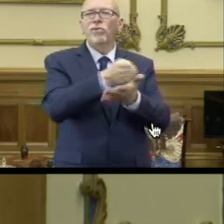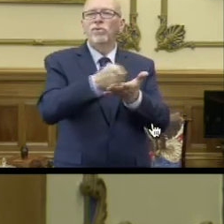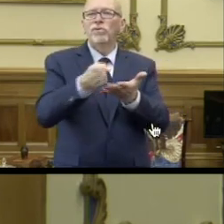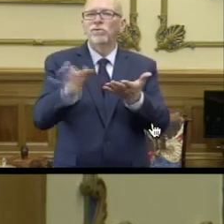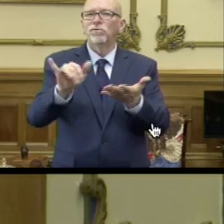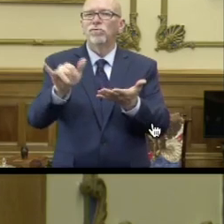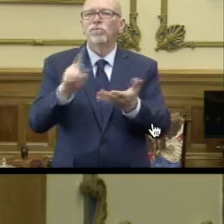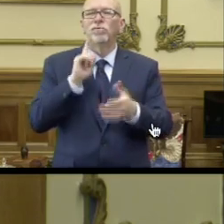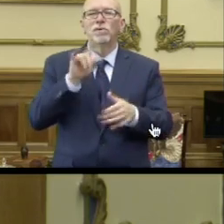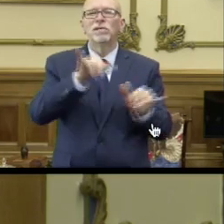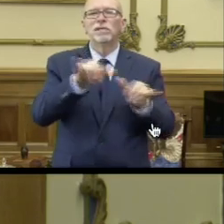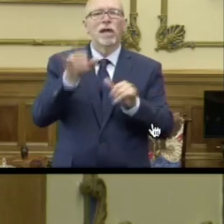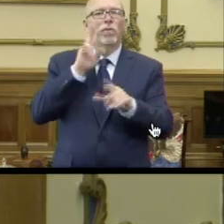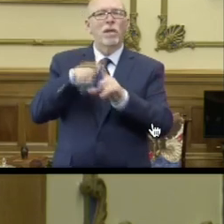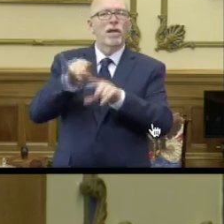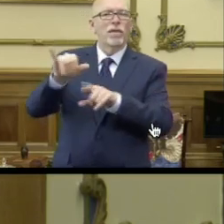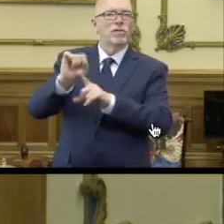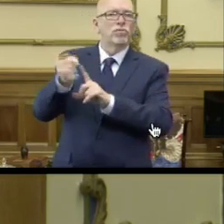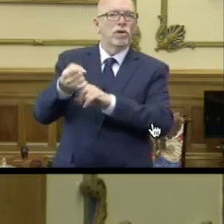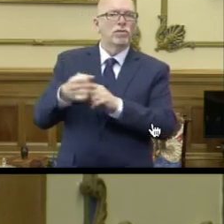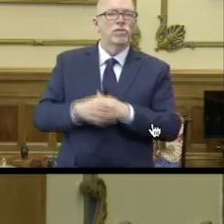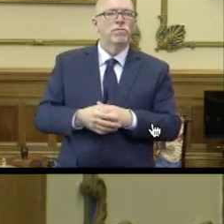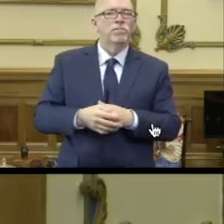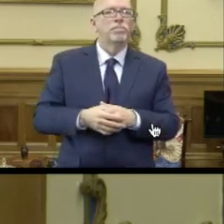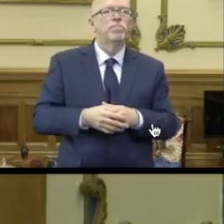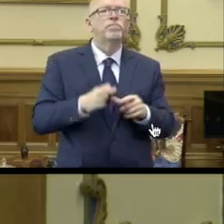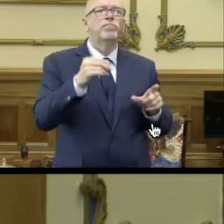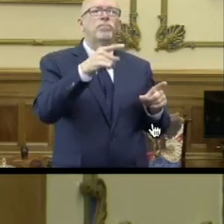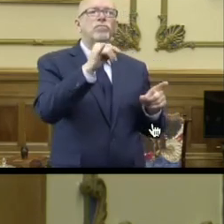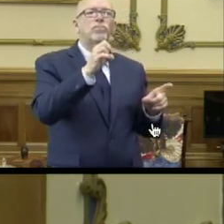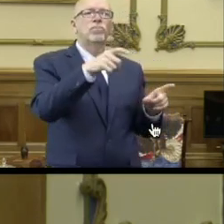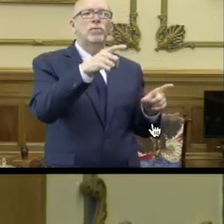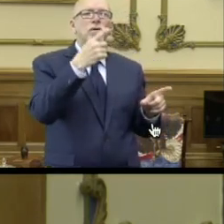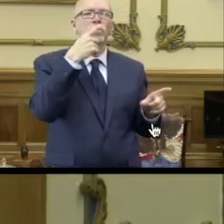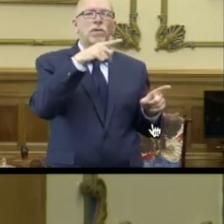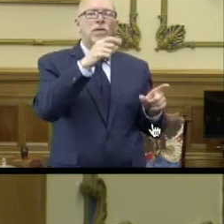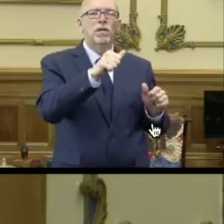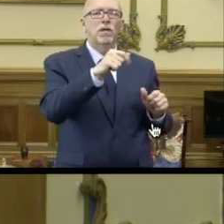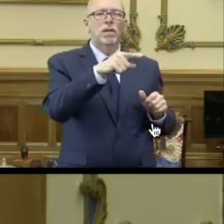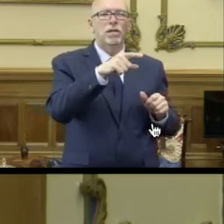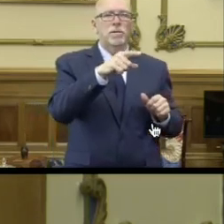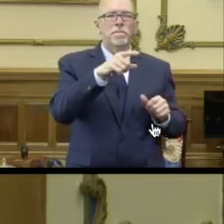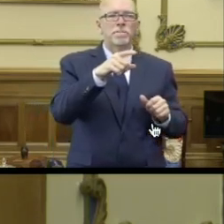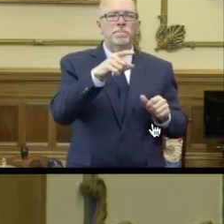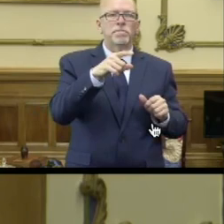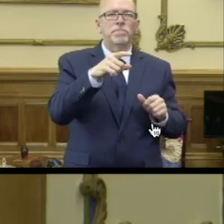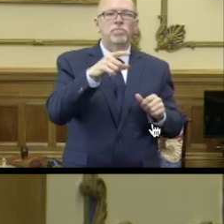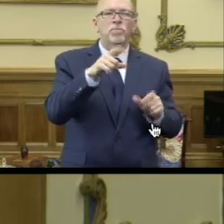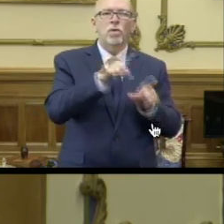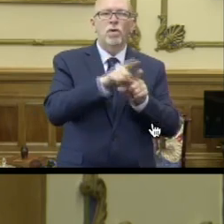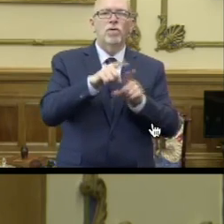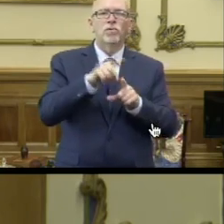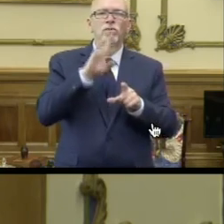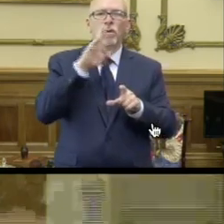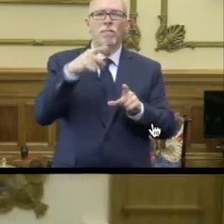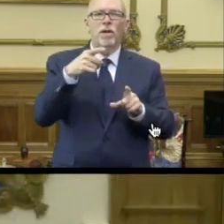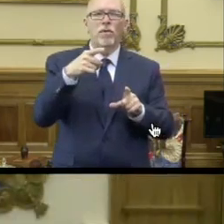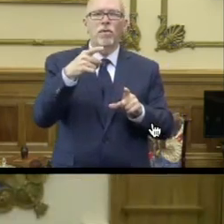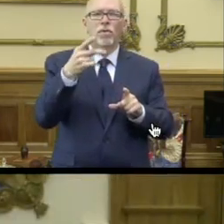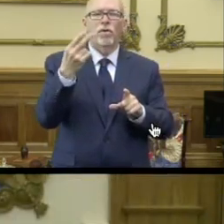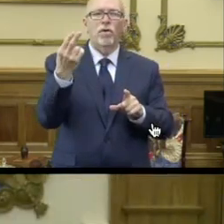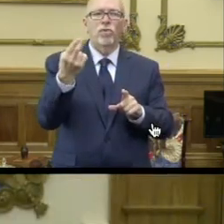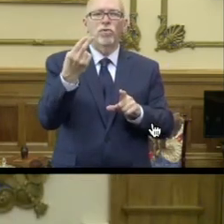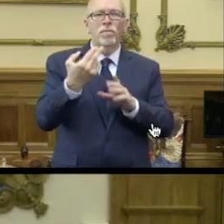same thing would apply in this situation. And, Joe, you might want to, just if I could, you might want to just build into maybe Thursdays before